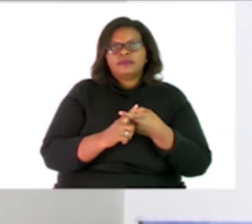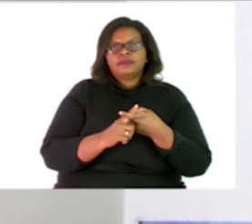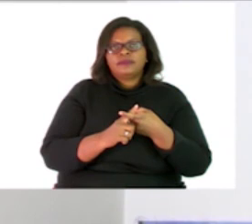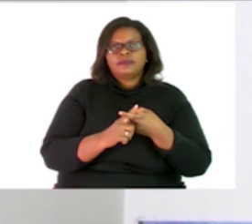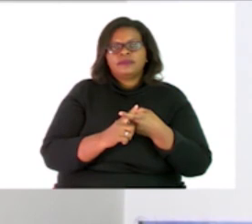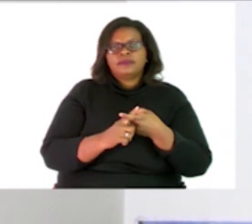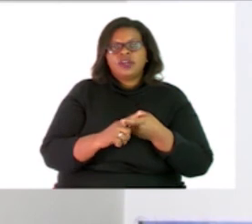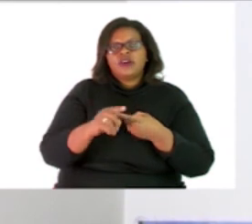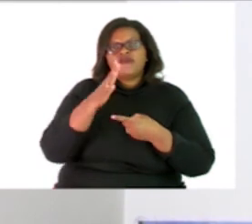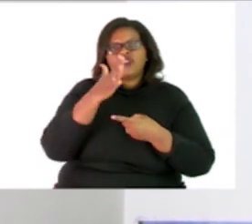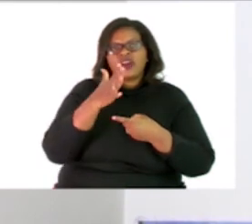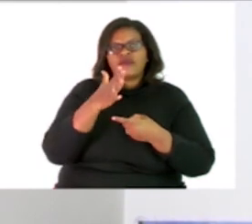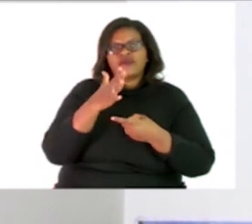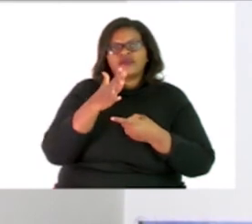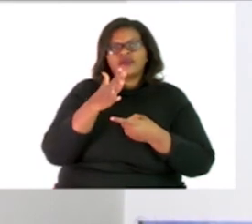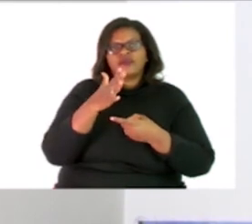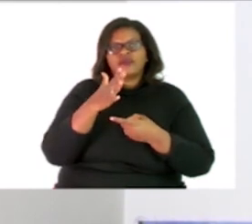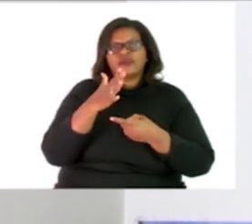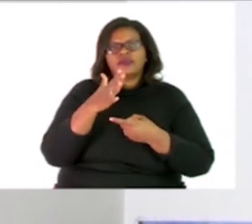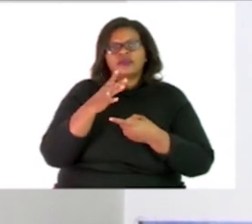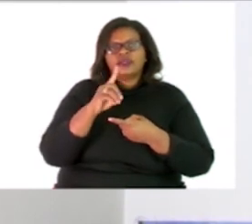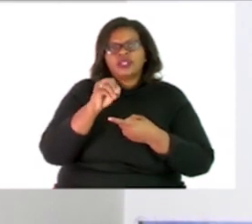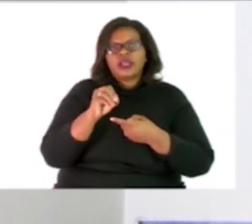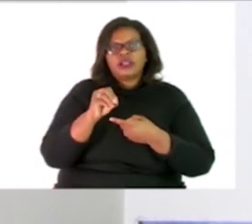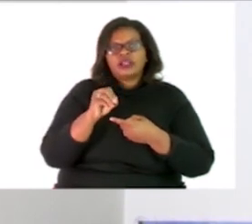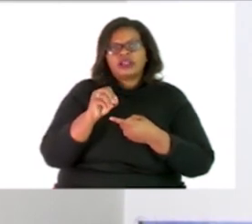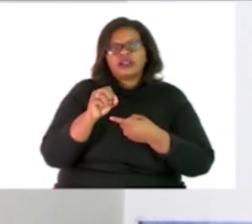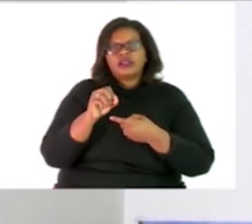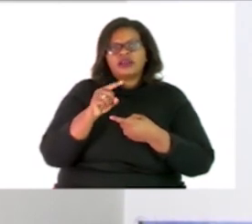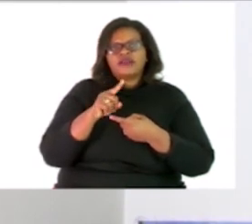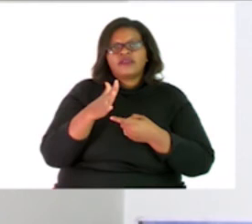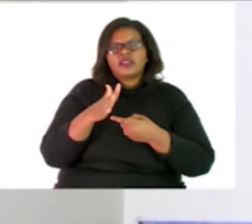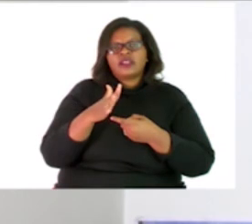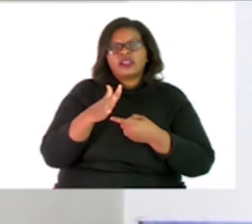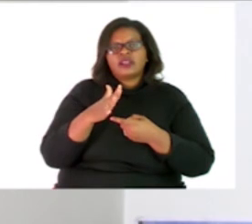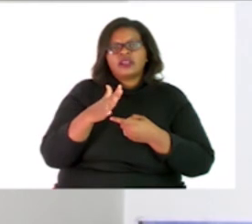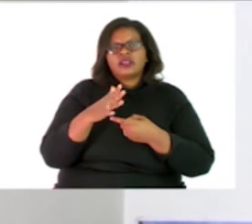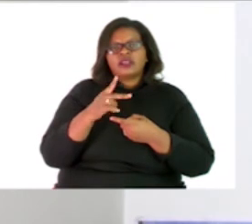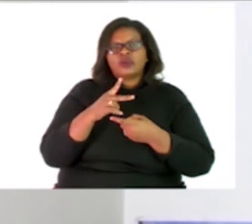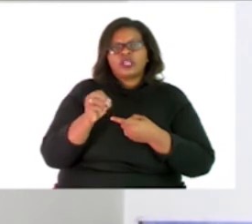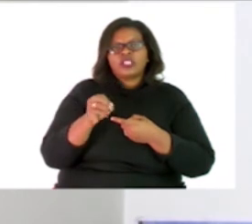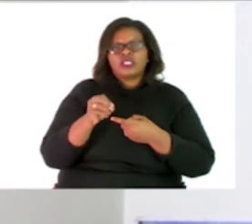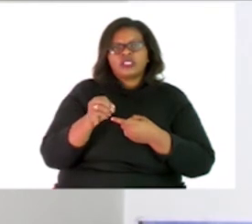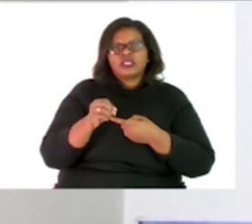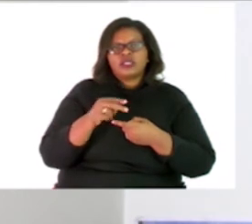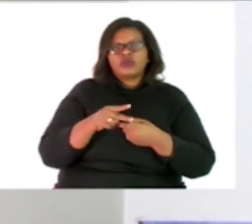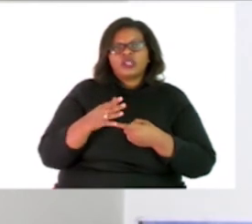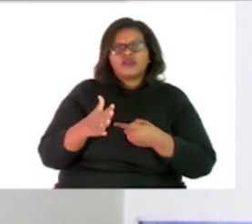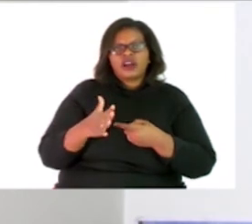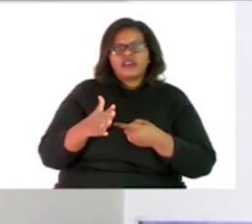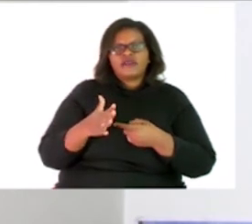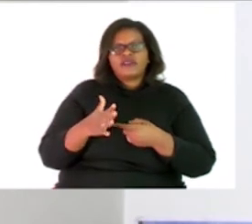5 We 5 We have 10 We have 15 We have 20 We have 25